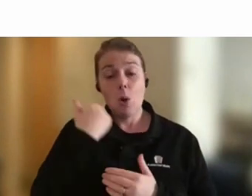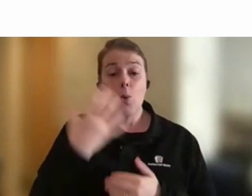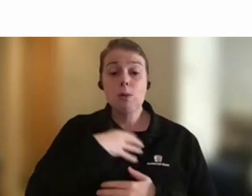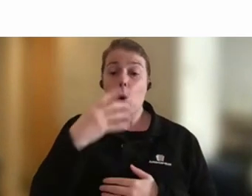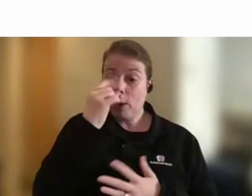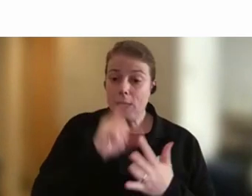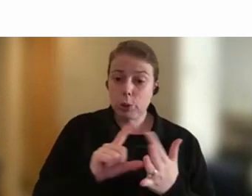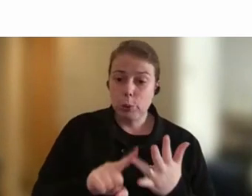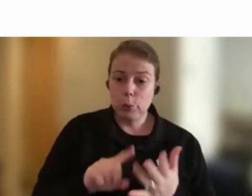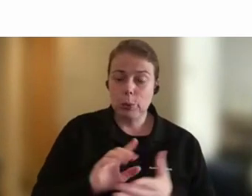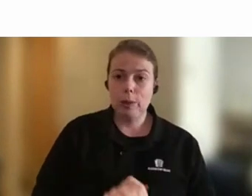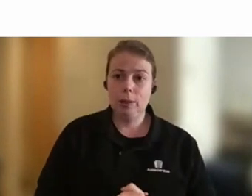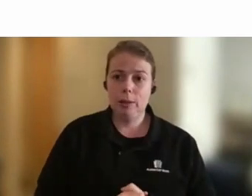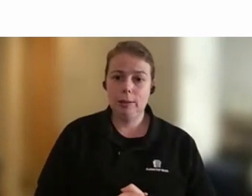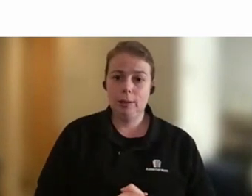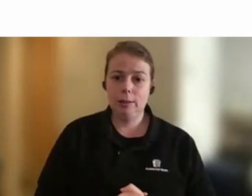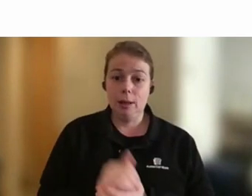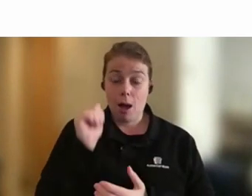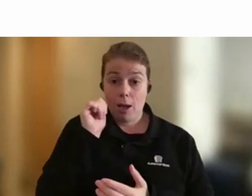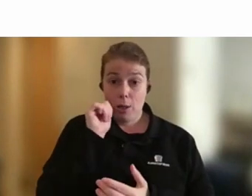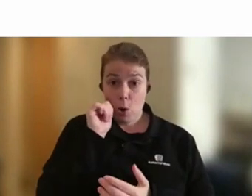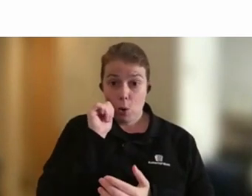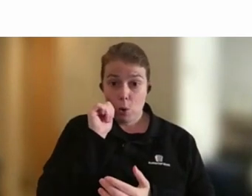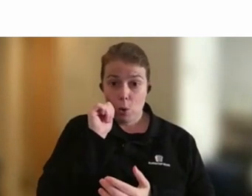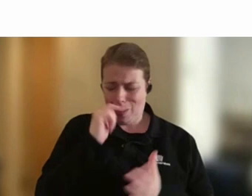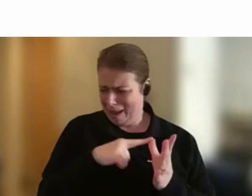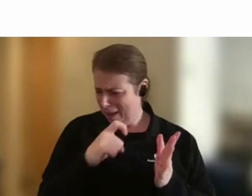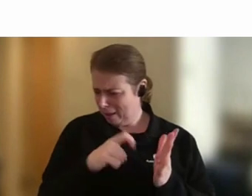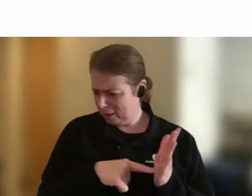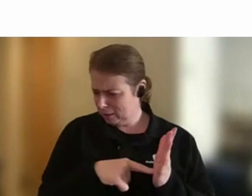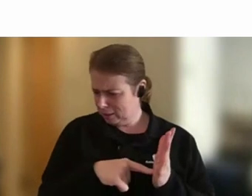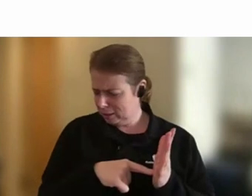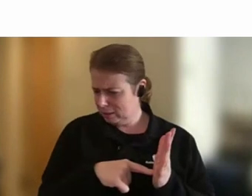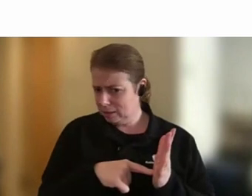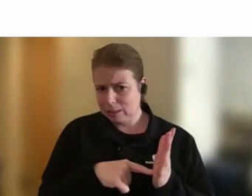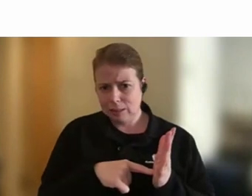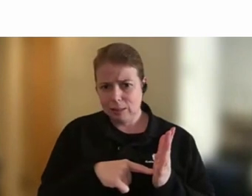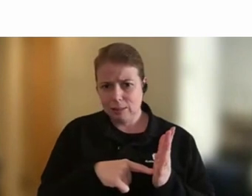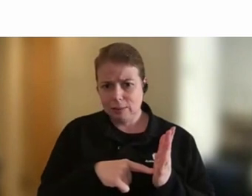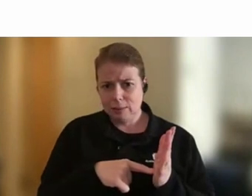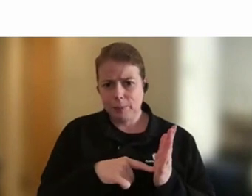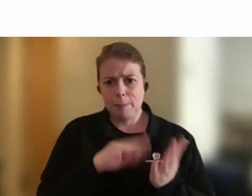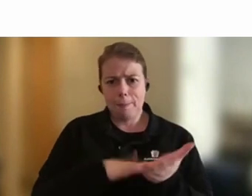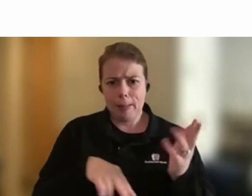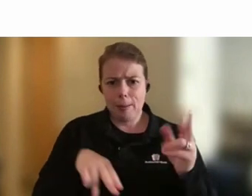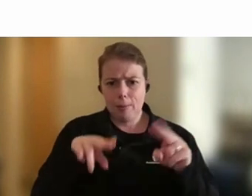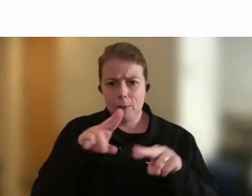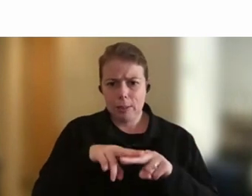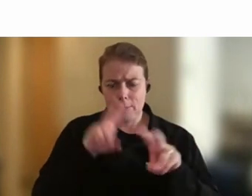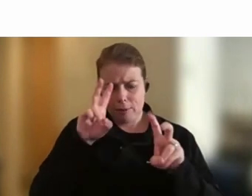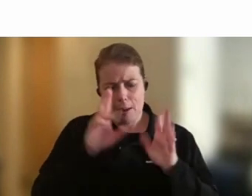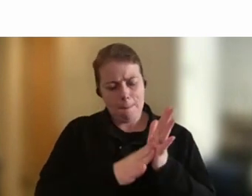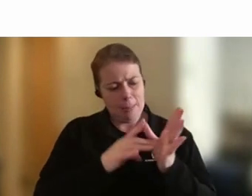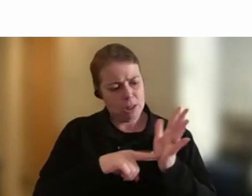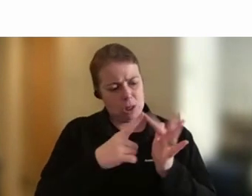I know that the act, the Commonwealth, I can't remember what it's called, Ellen, the Maternity Leave Act